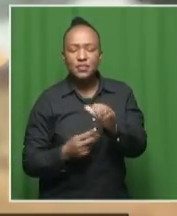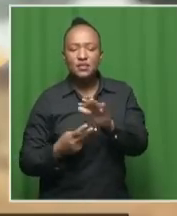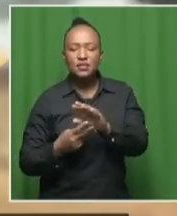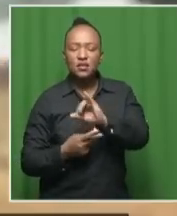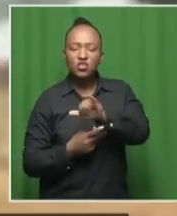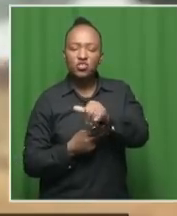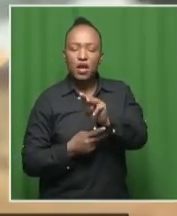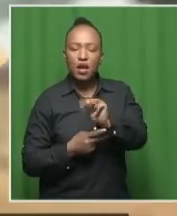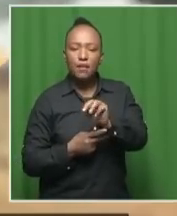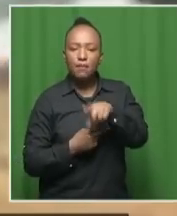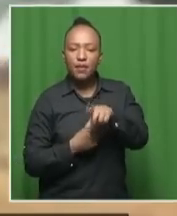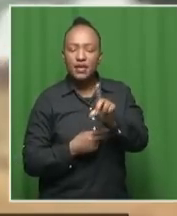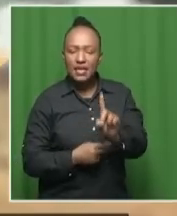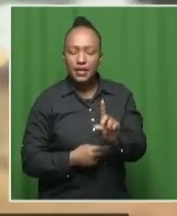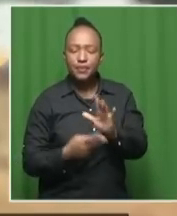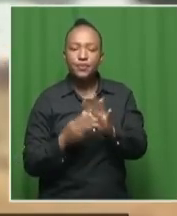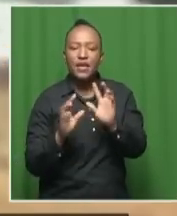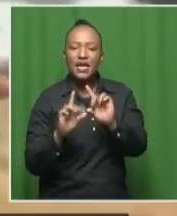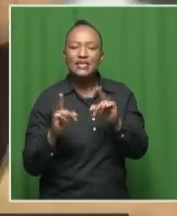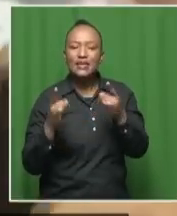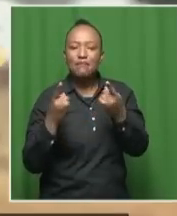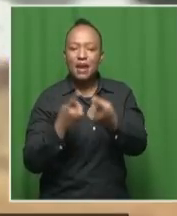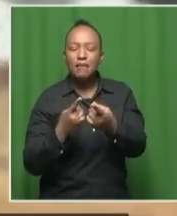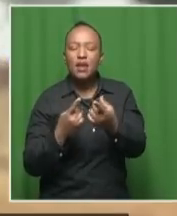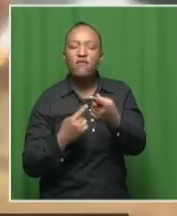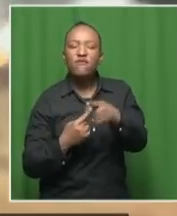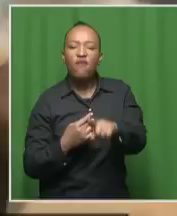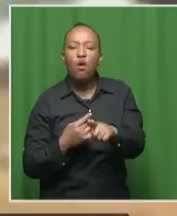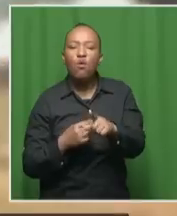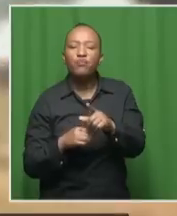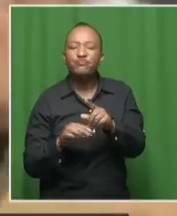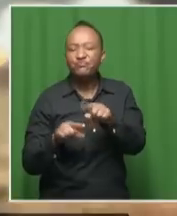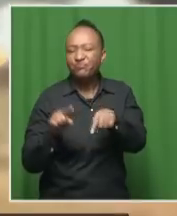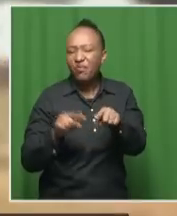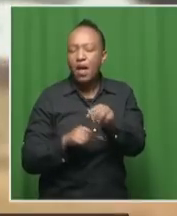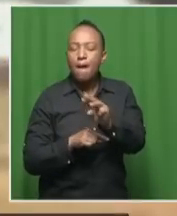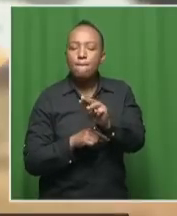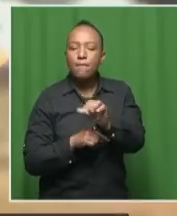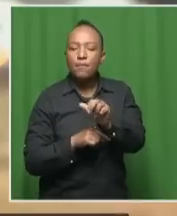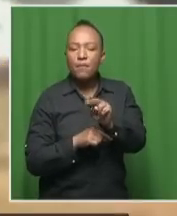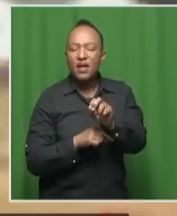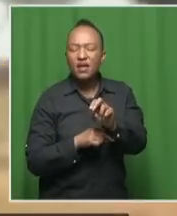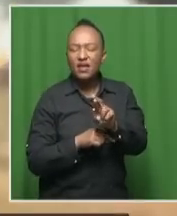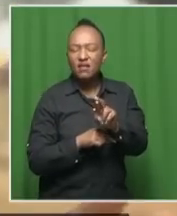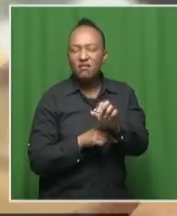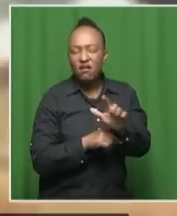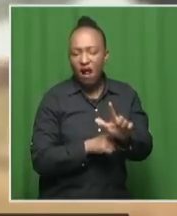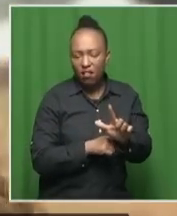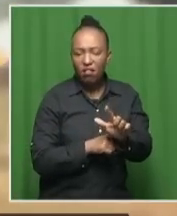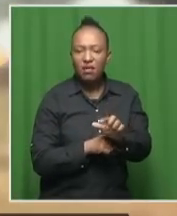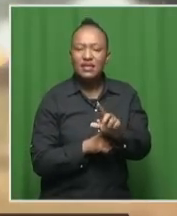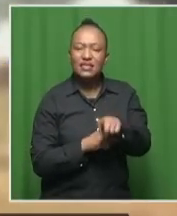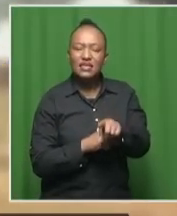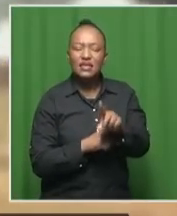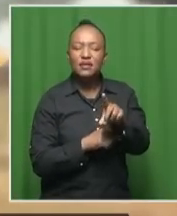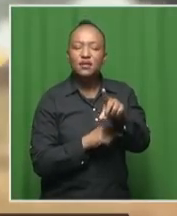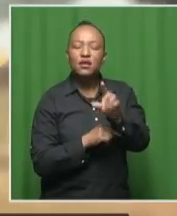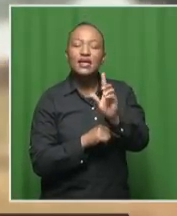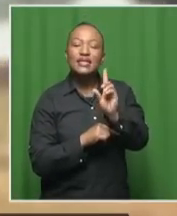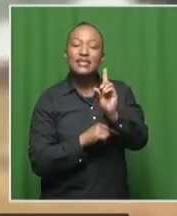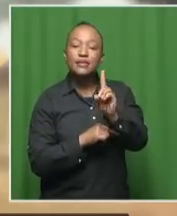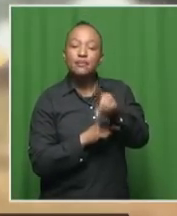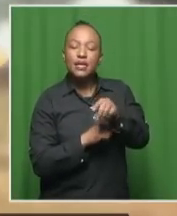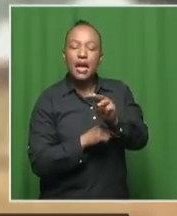it's the Department of Minerals, and all the other, you know, the other guys, GRA and all of that. So, we've been working on that,